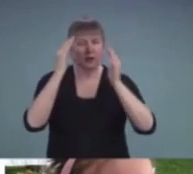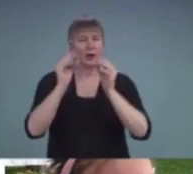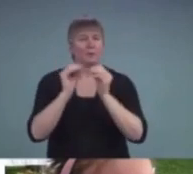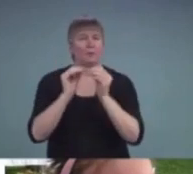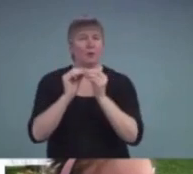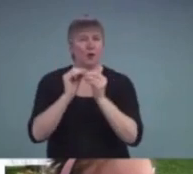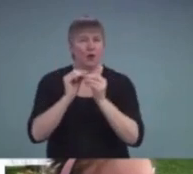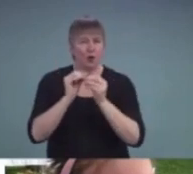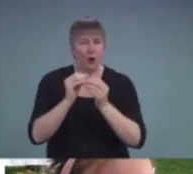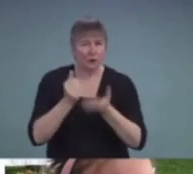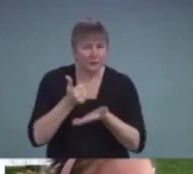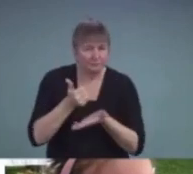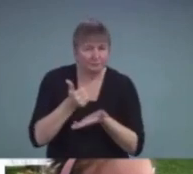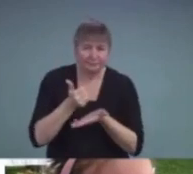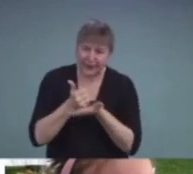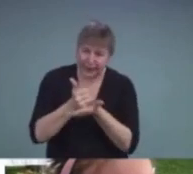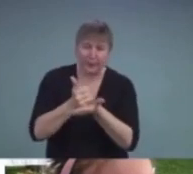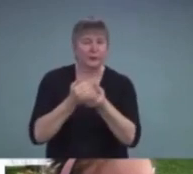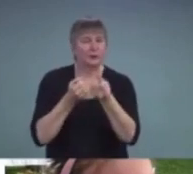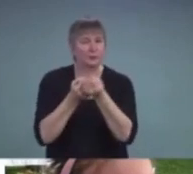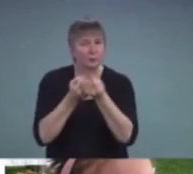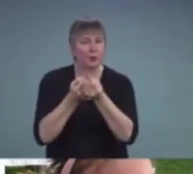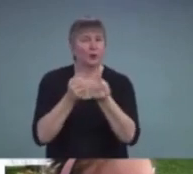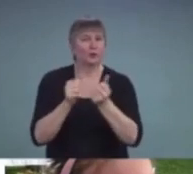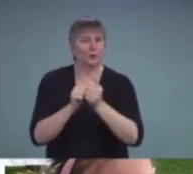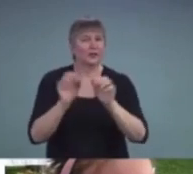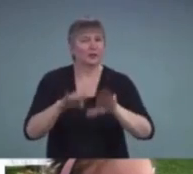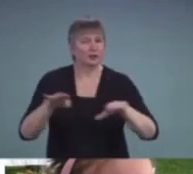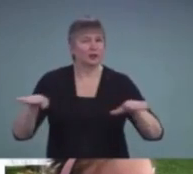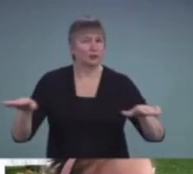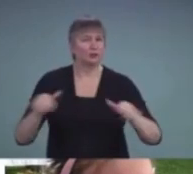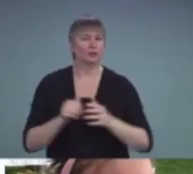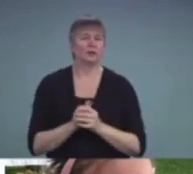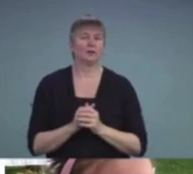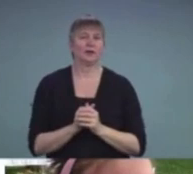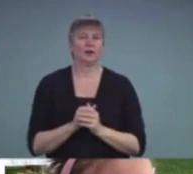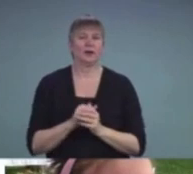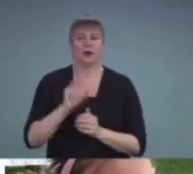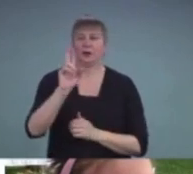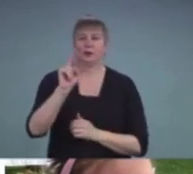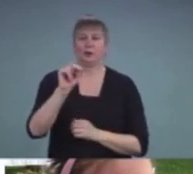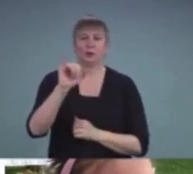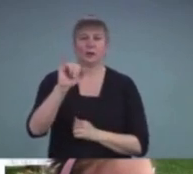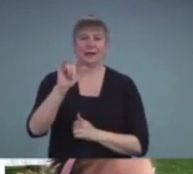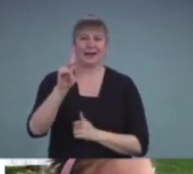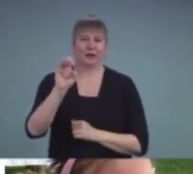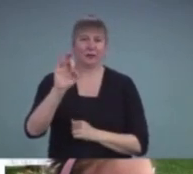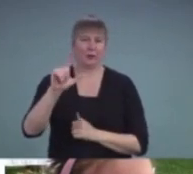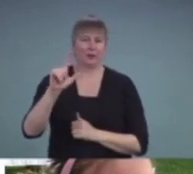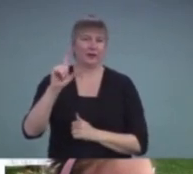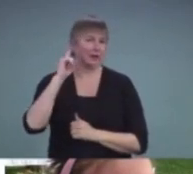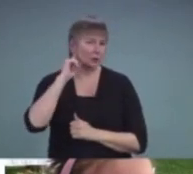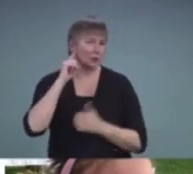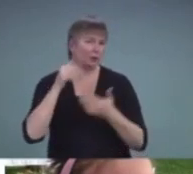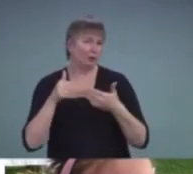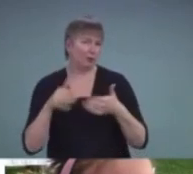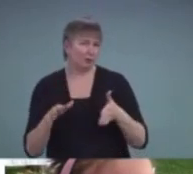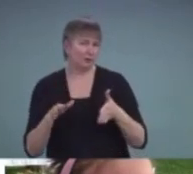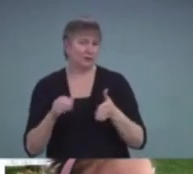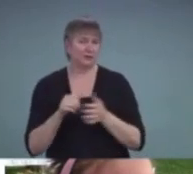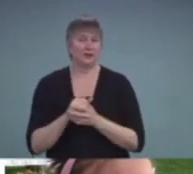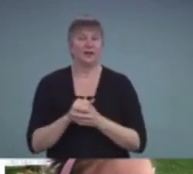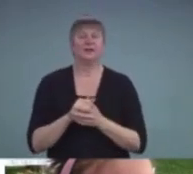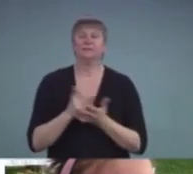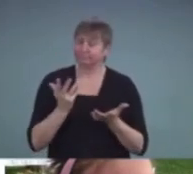loss with the children that we see. And it's, as I'm sure you all know, any of our kids who seem to have